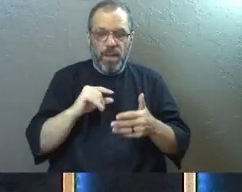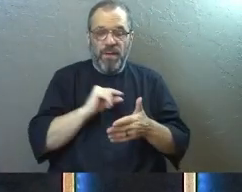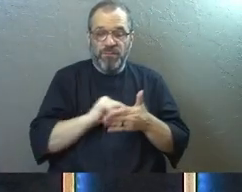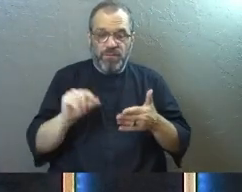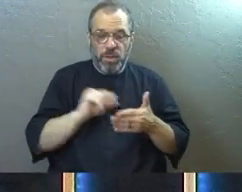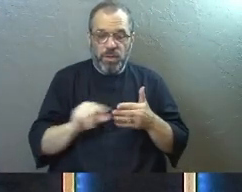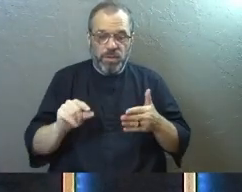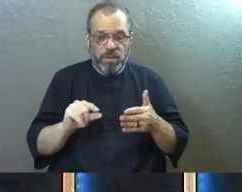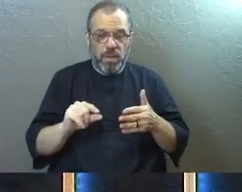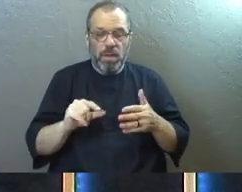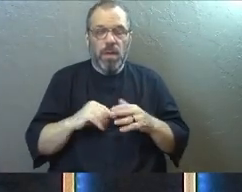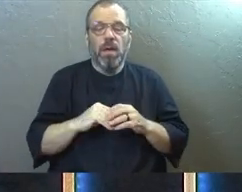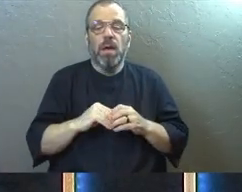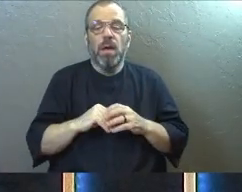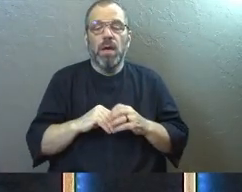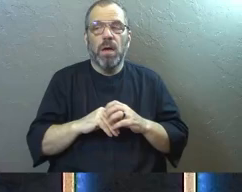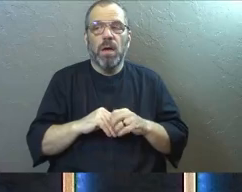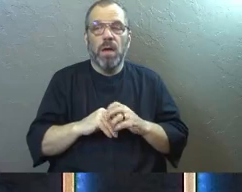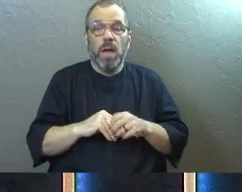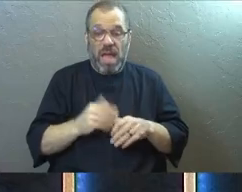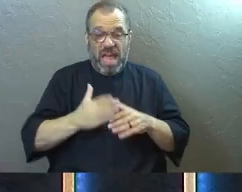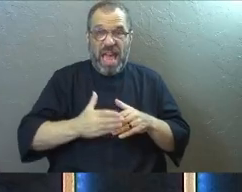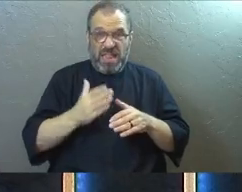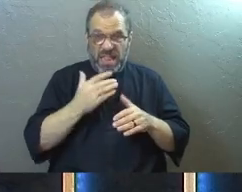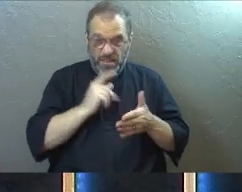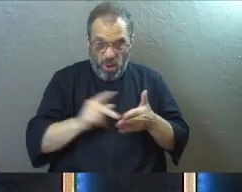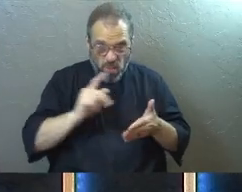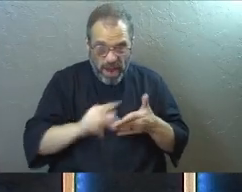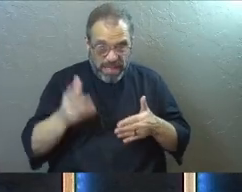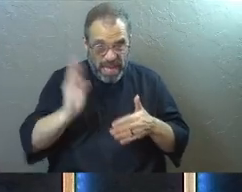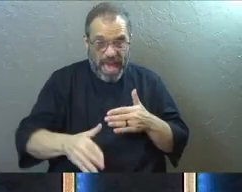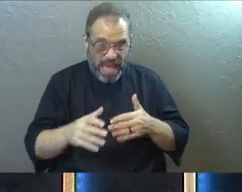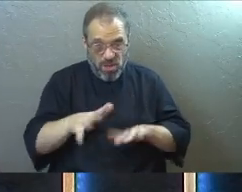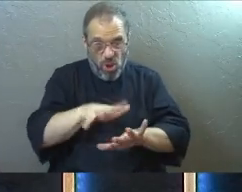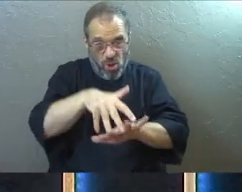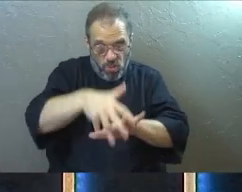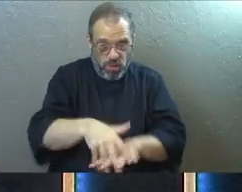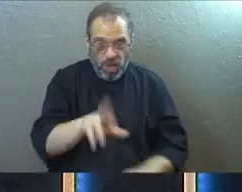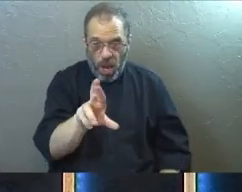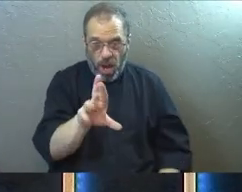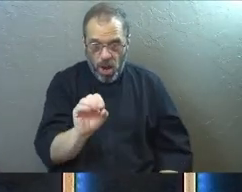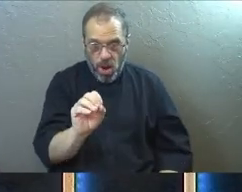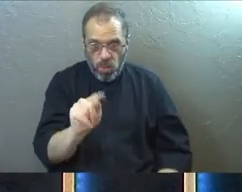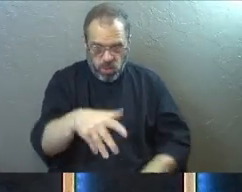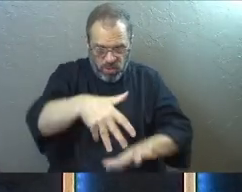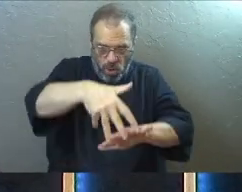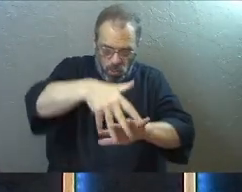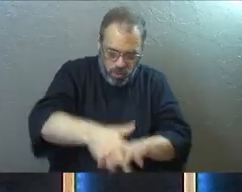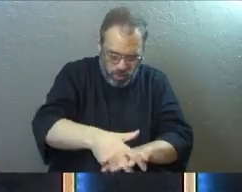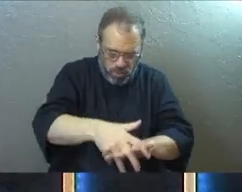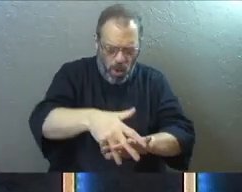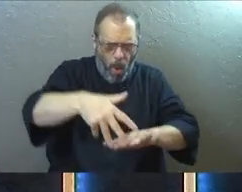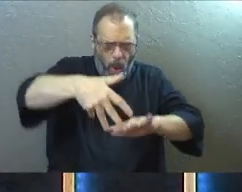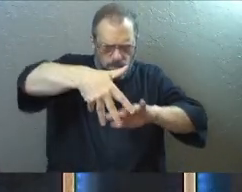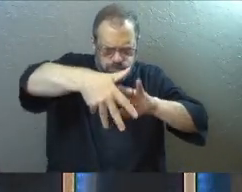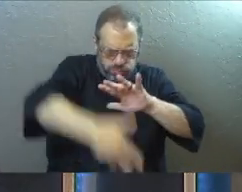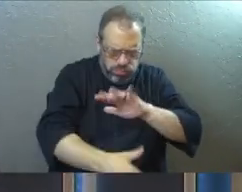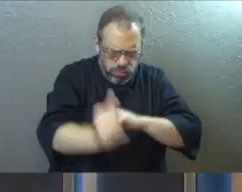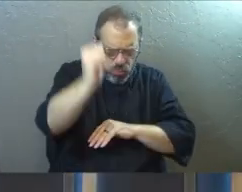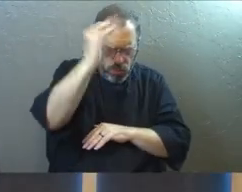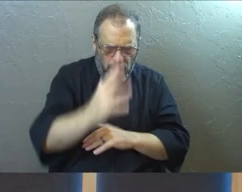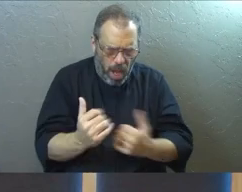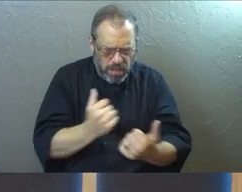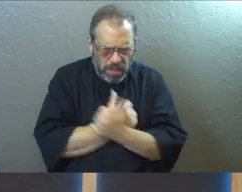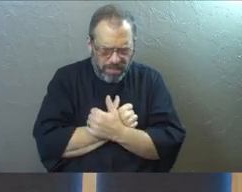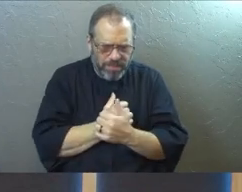that I want us to look at, we're going to throw the verse back up there. At the end of this, he says, your roots, he prays that your roots will grow down into God's